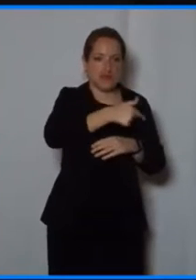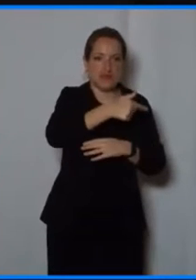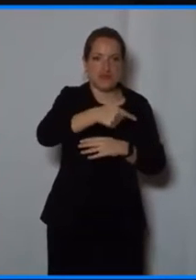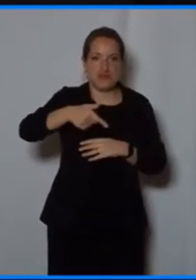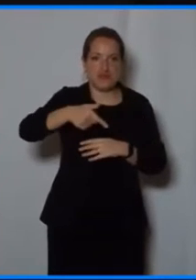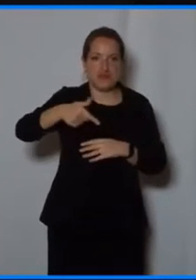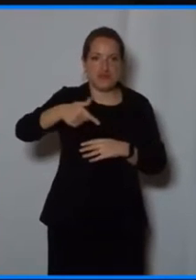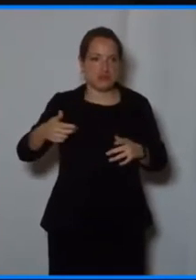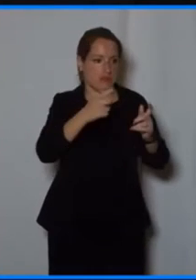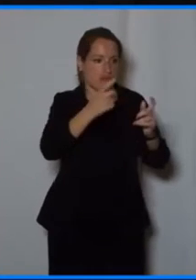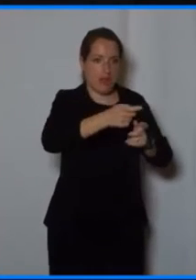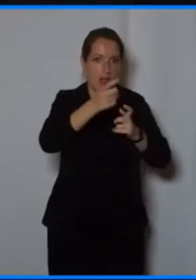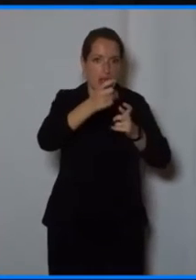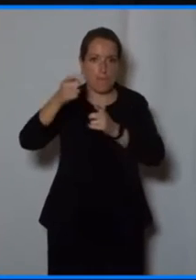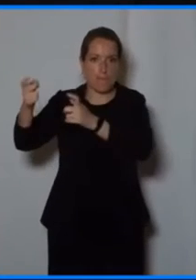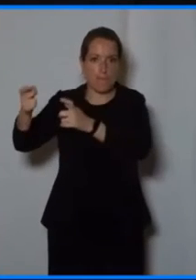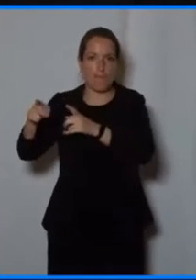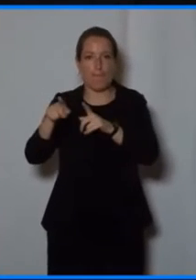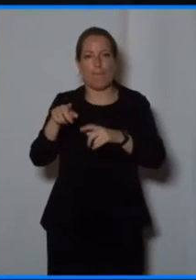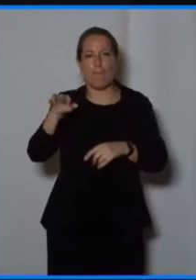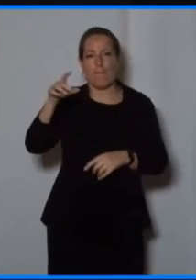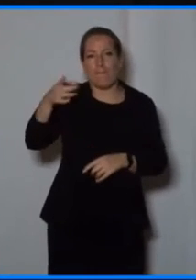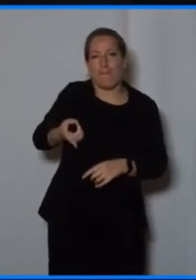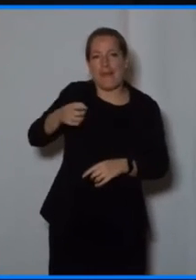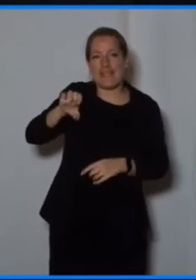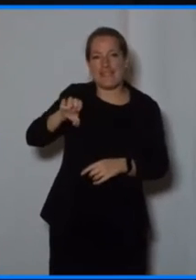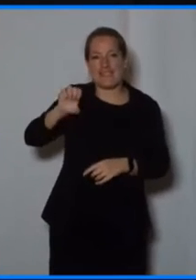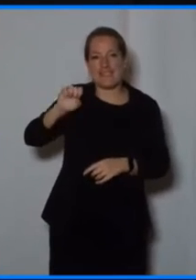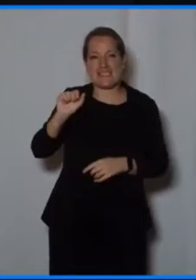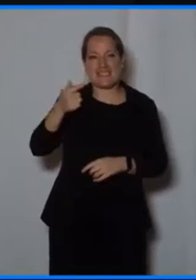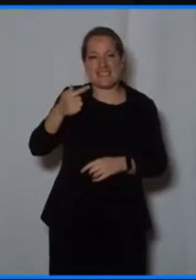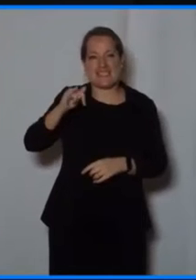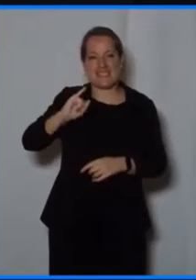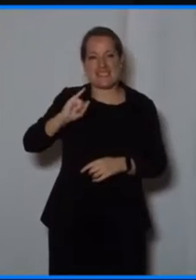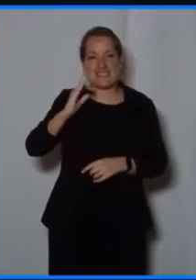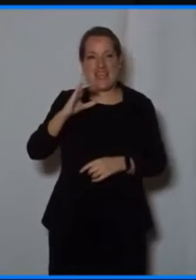environment, it's also good for the finance of our farmers.